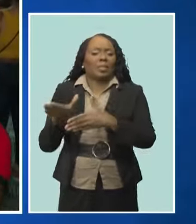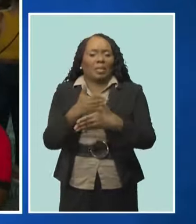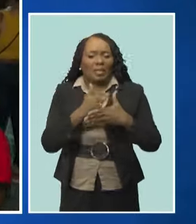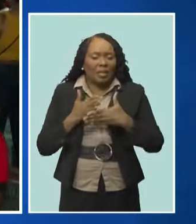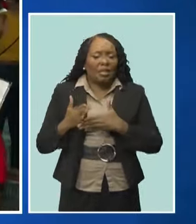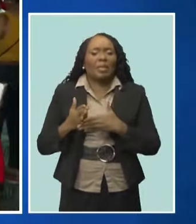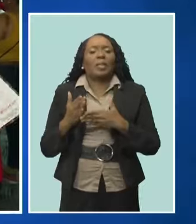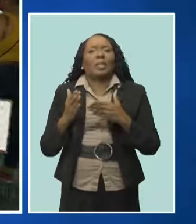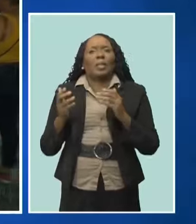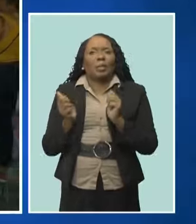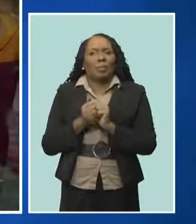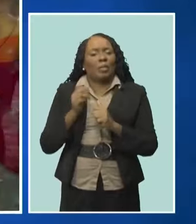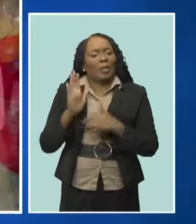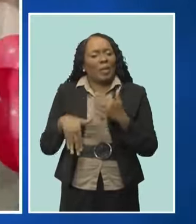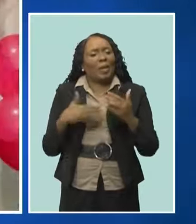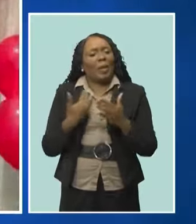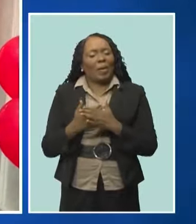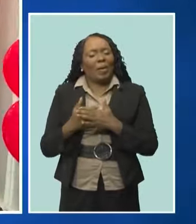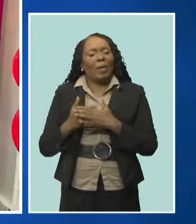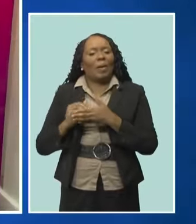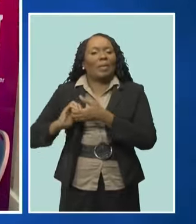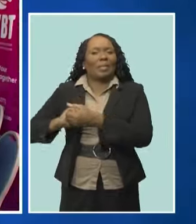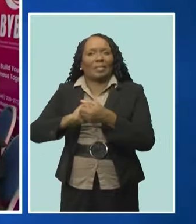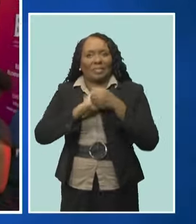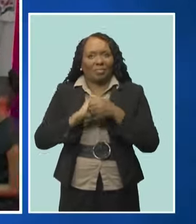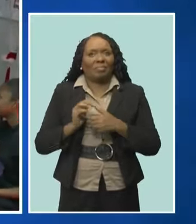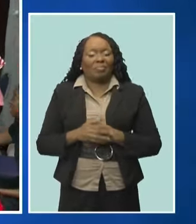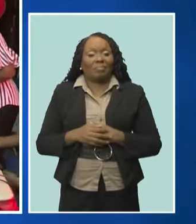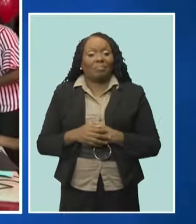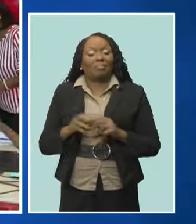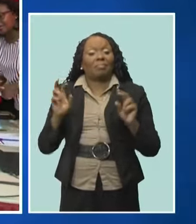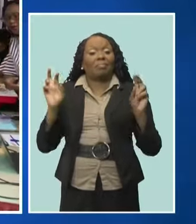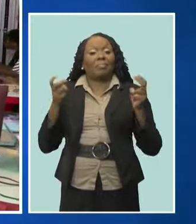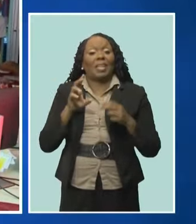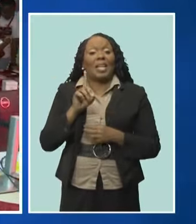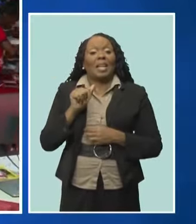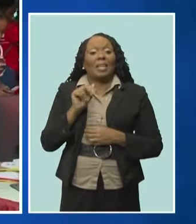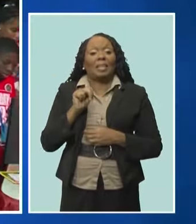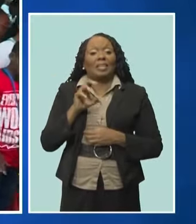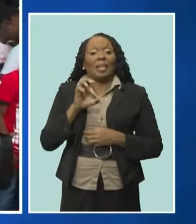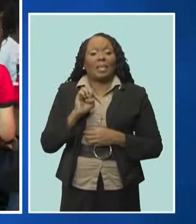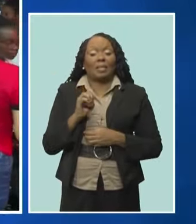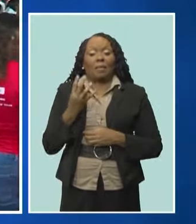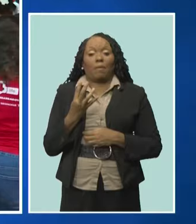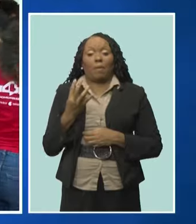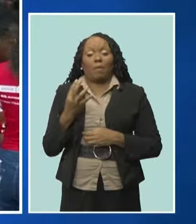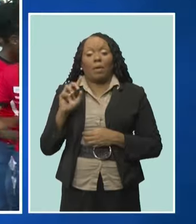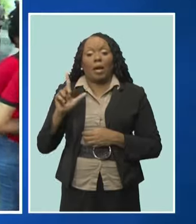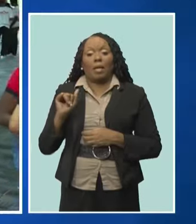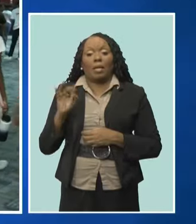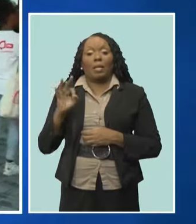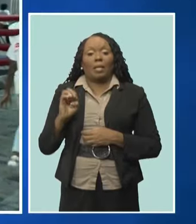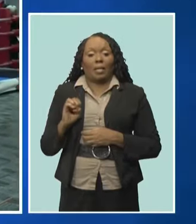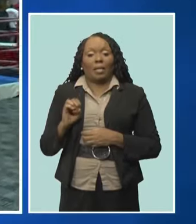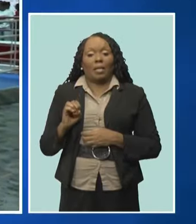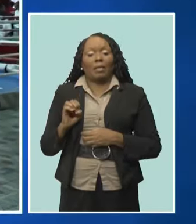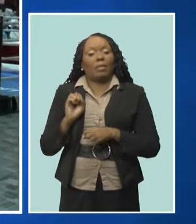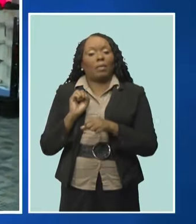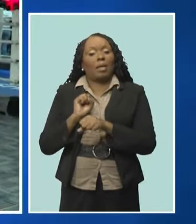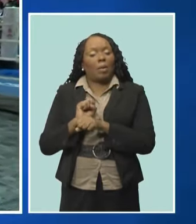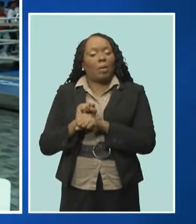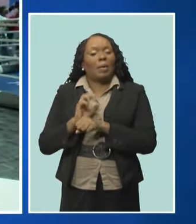all of their peers. Dance for Life is in its 15th year of operations. Trevor Thorpe,